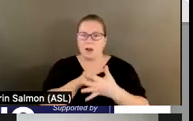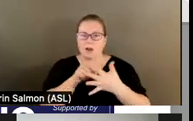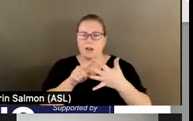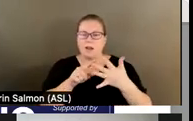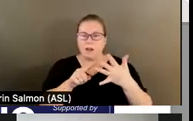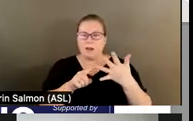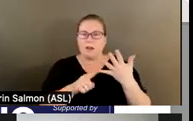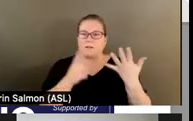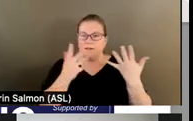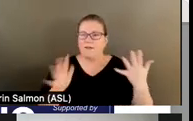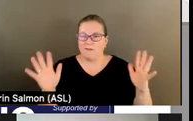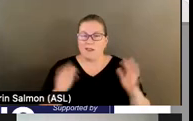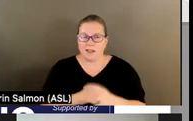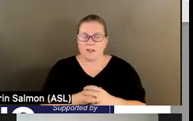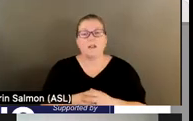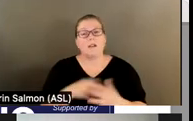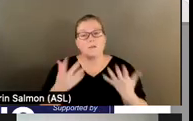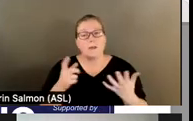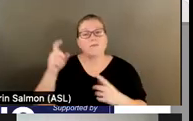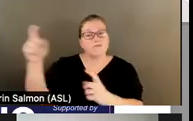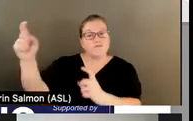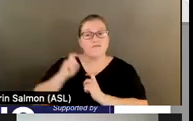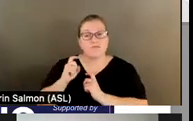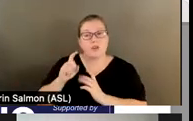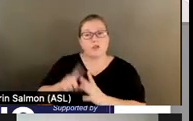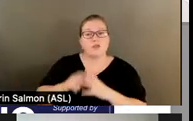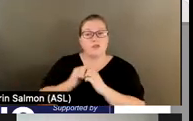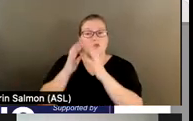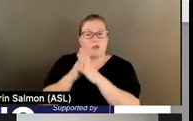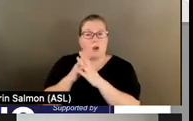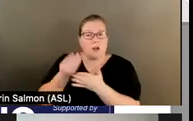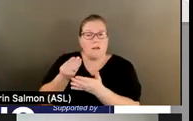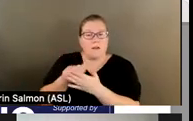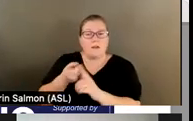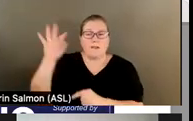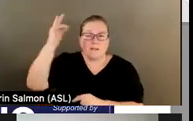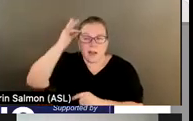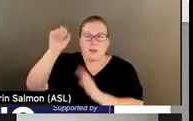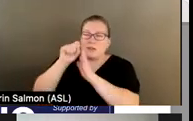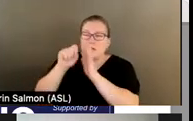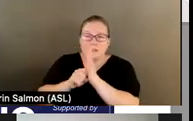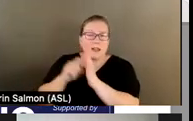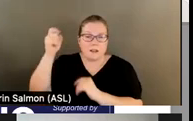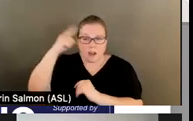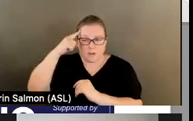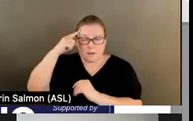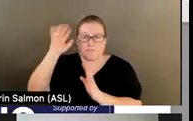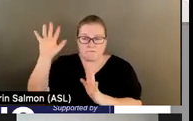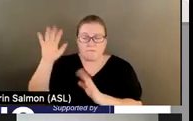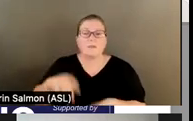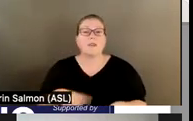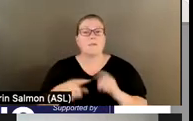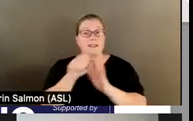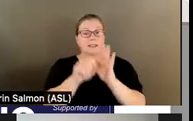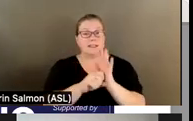receive startup funding from grants from the federal government or elsewhere, it is up to the state's behavioral health authority to identify and